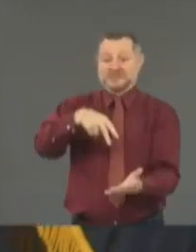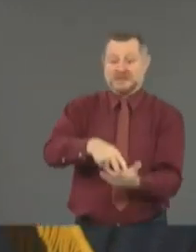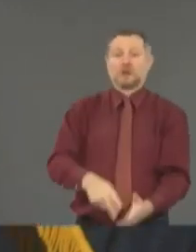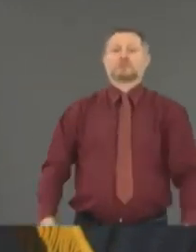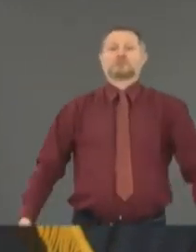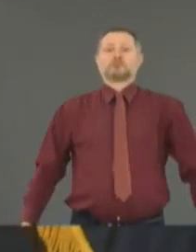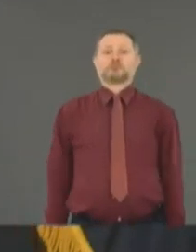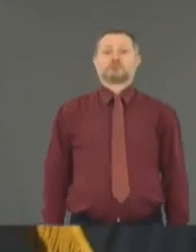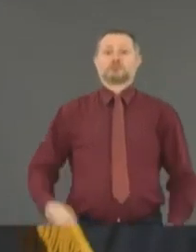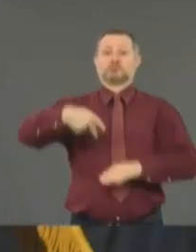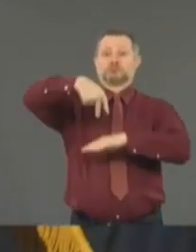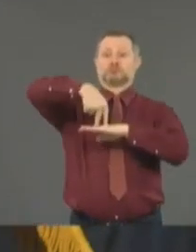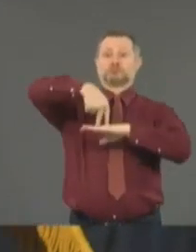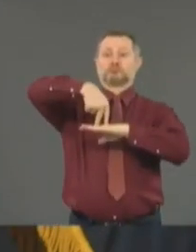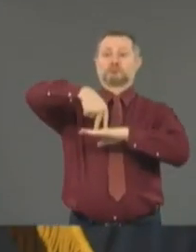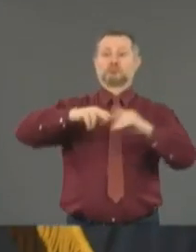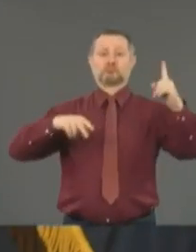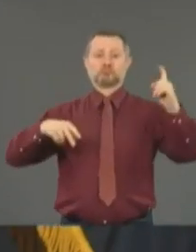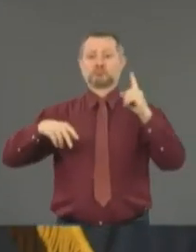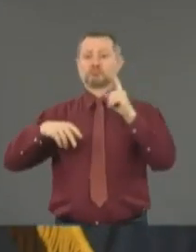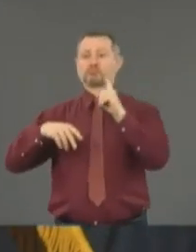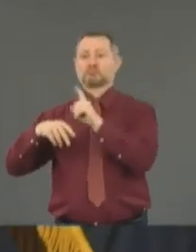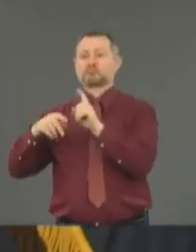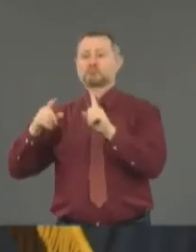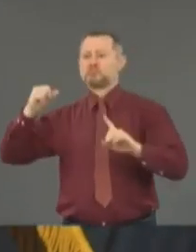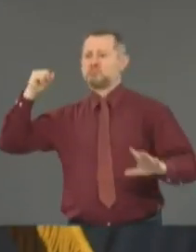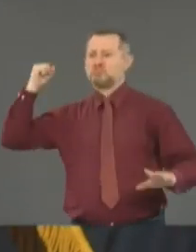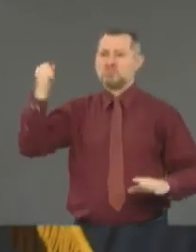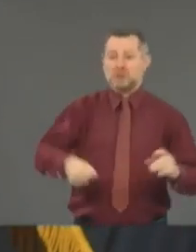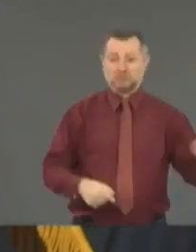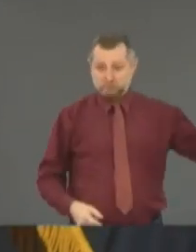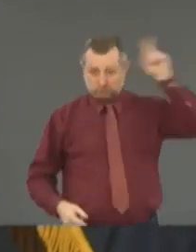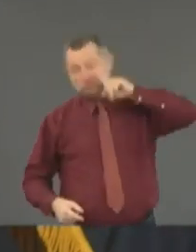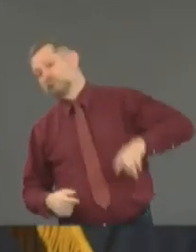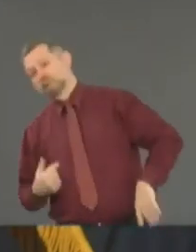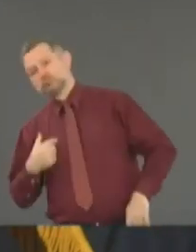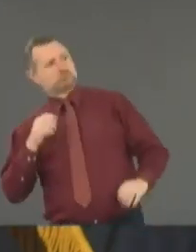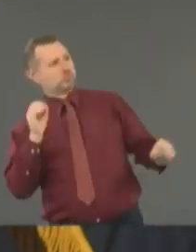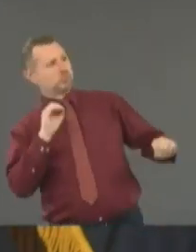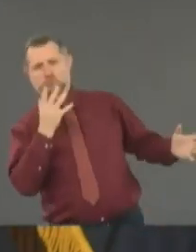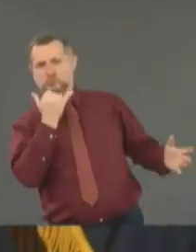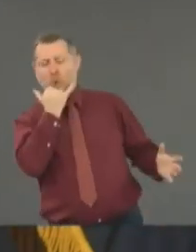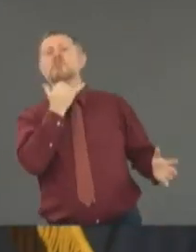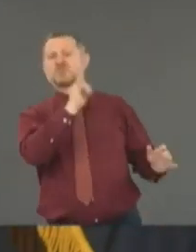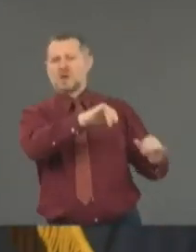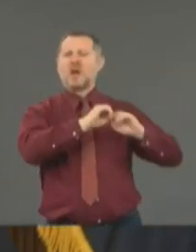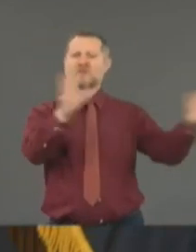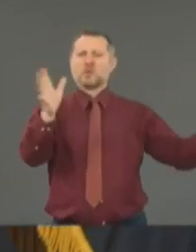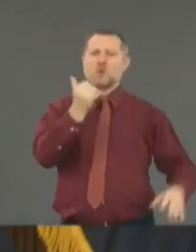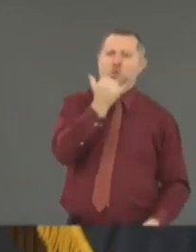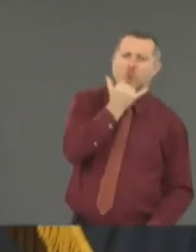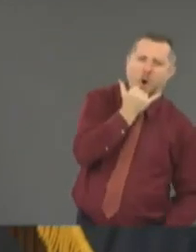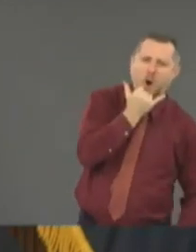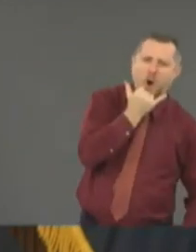somebody and hit them with a baton, clearly that's wrong, right? But I don't believe that's what happened.